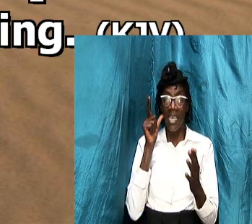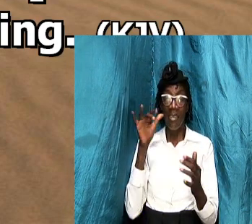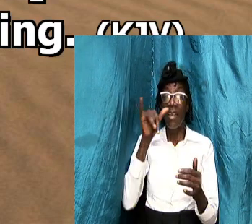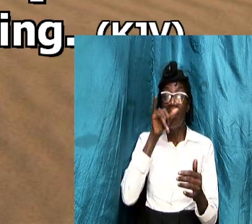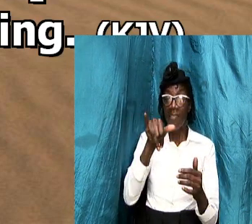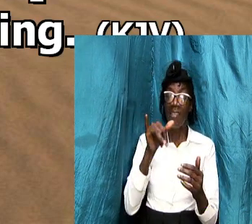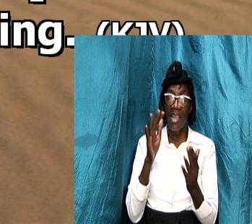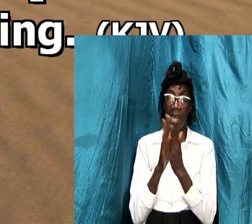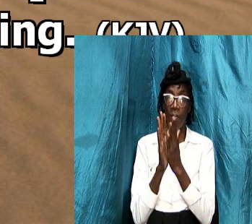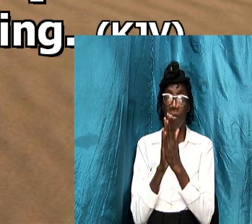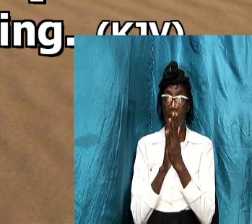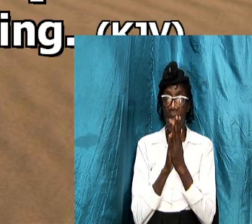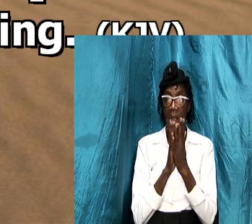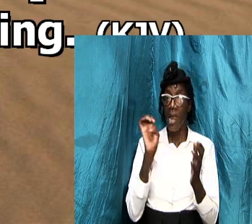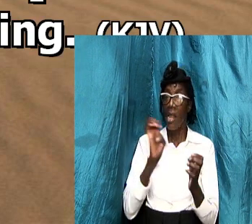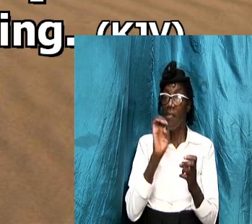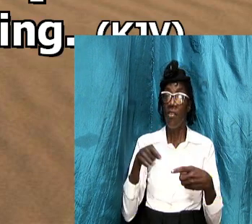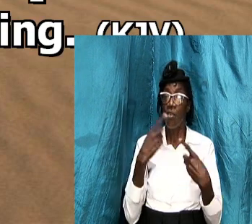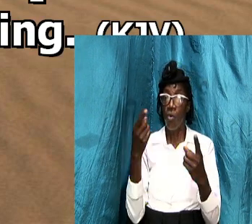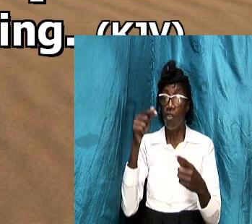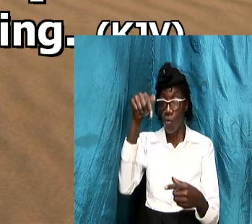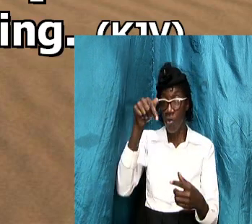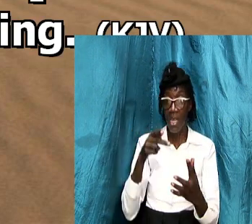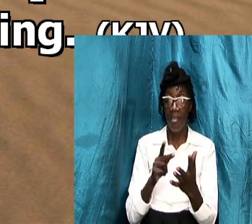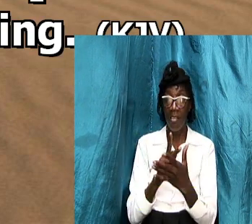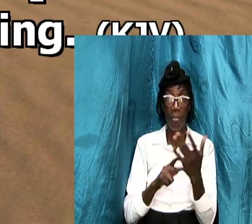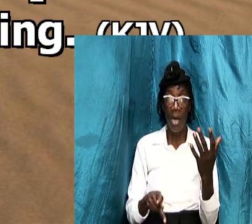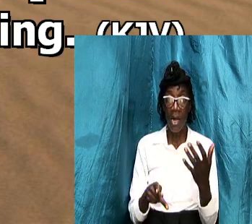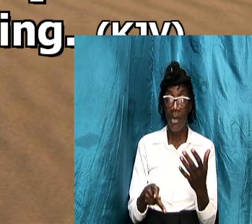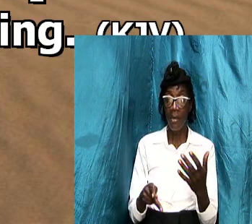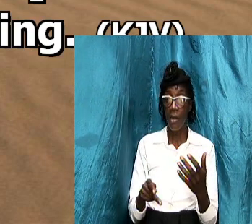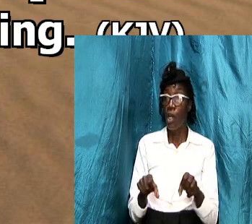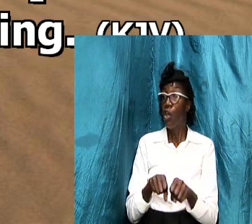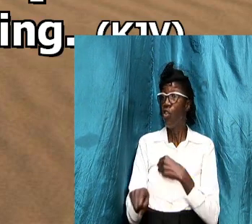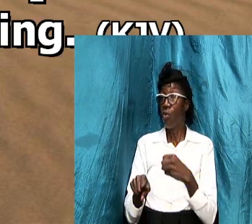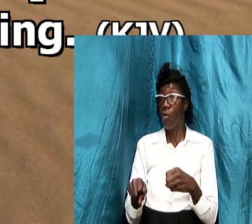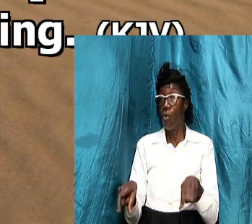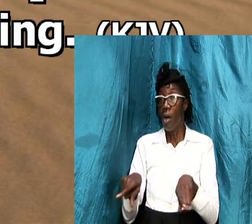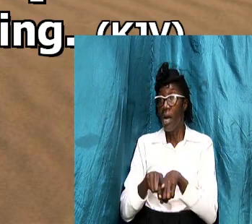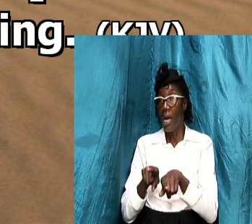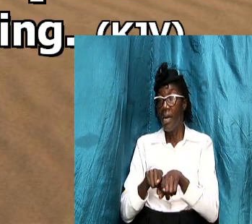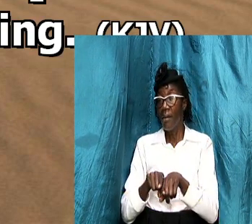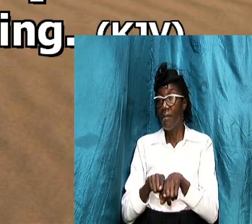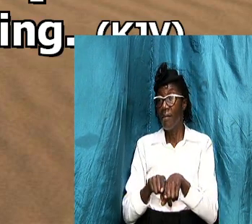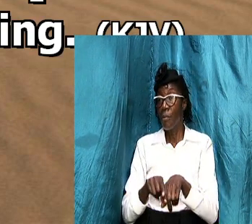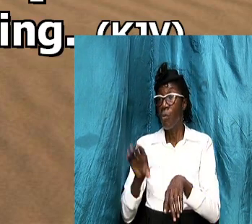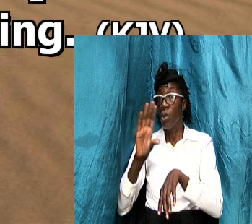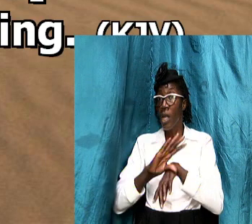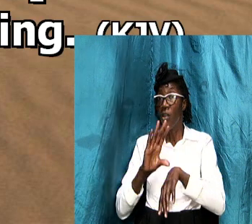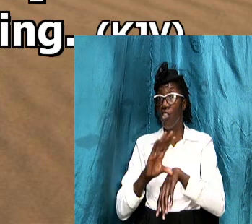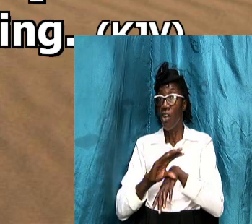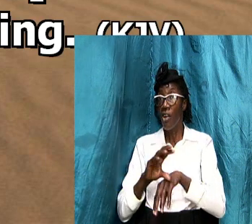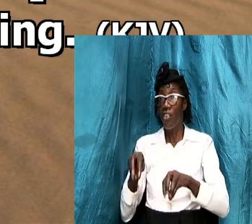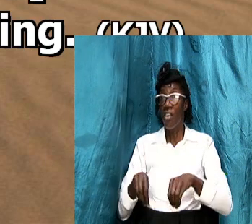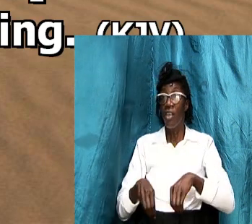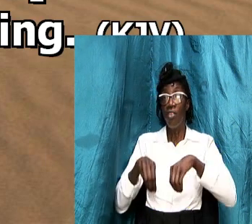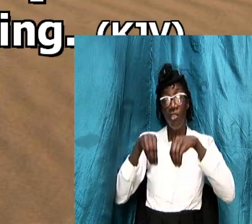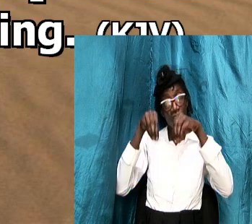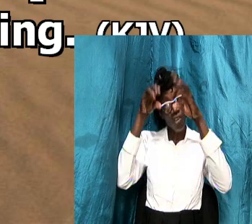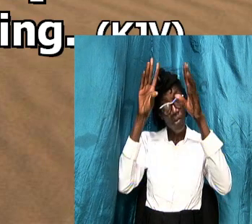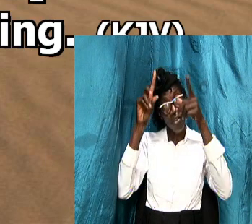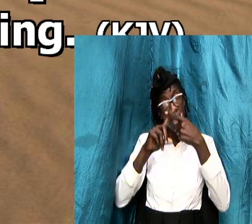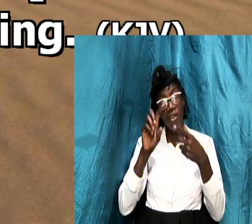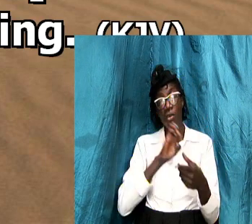go through this part so therefore as the church church is subject unto